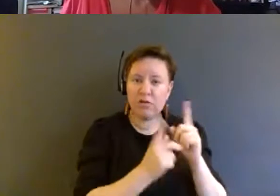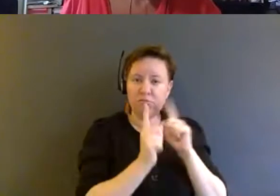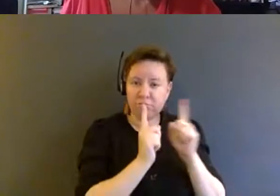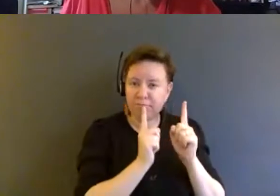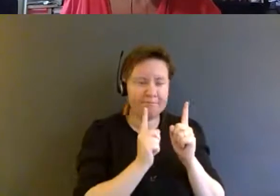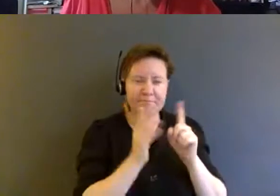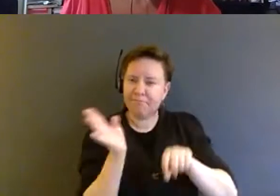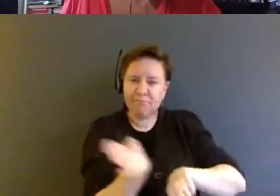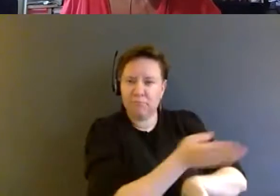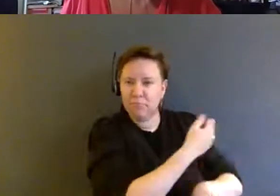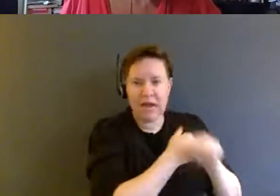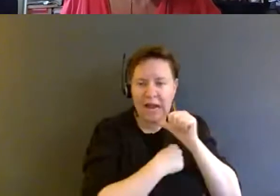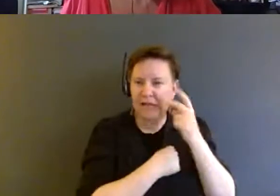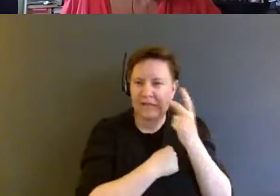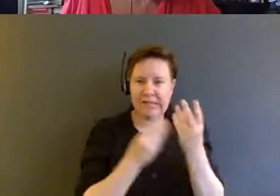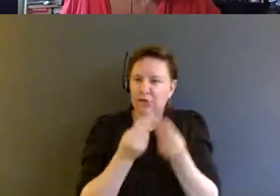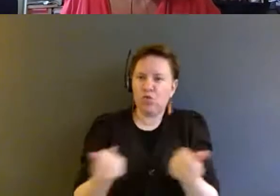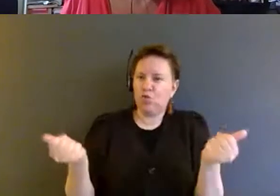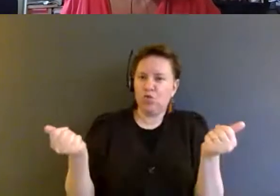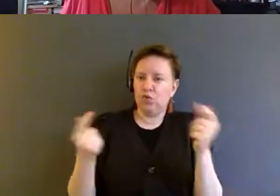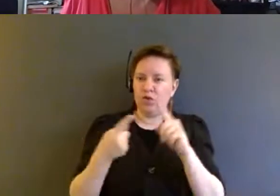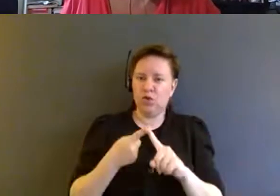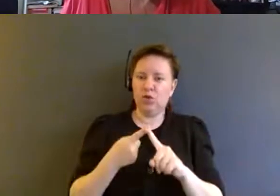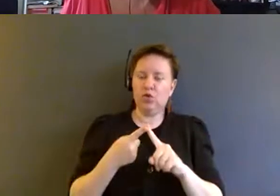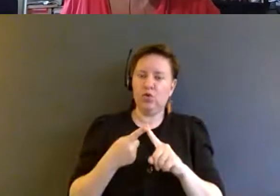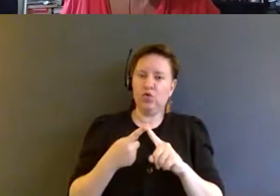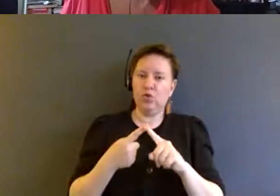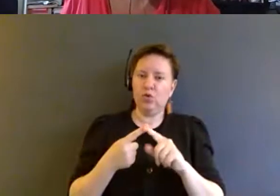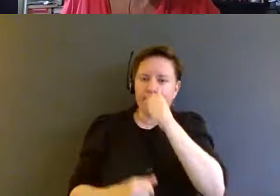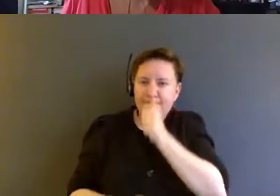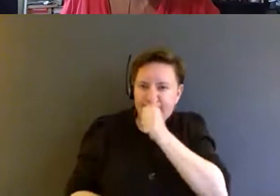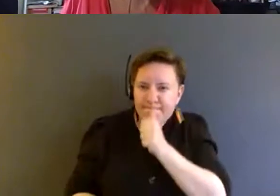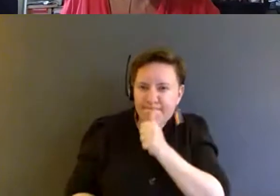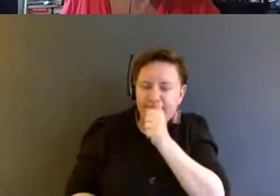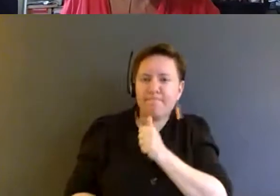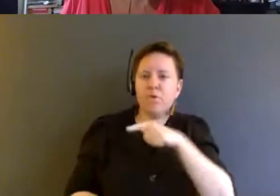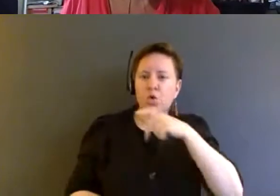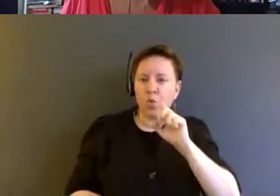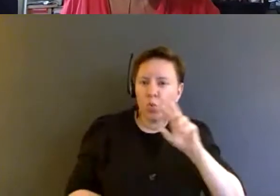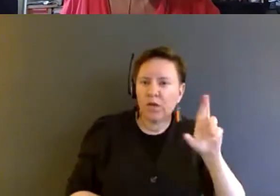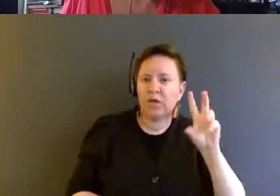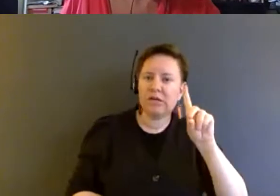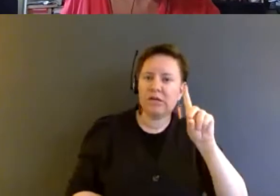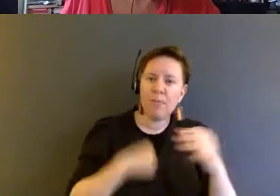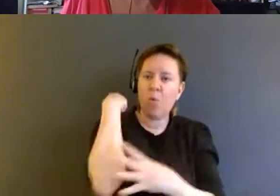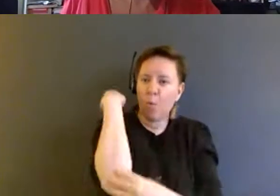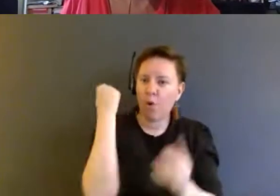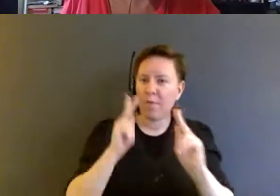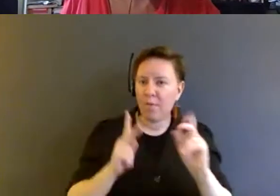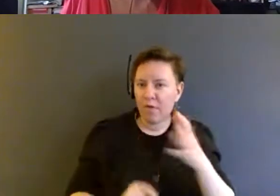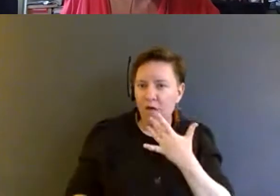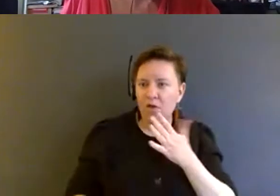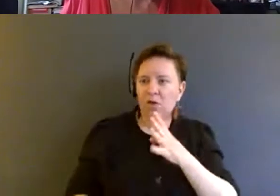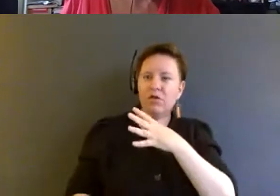as the solution to the plight of queer, disabled, or poor people of color, immigrants, or their